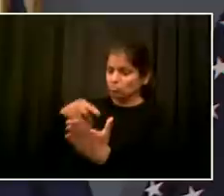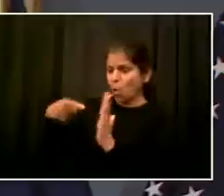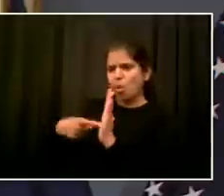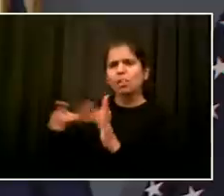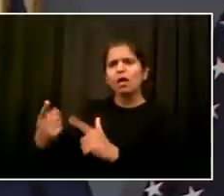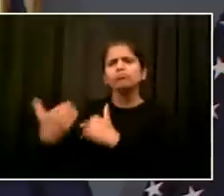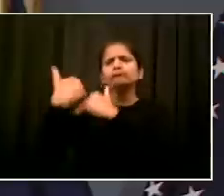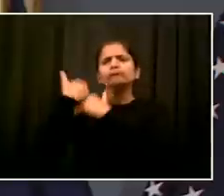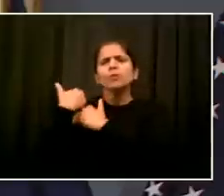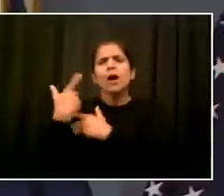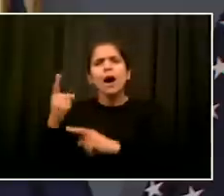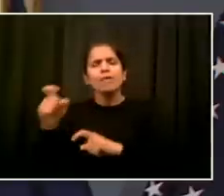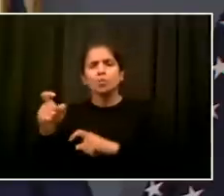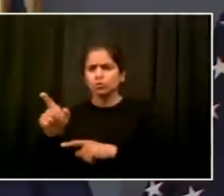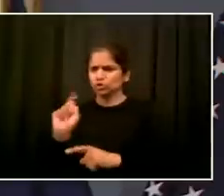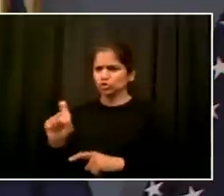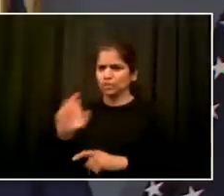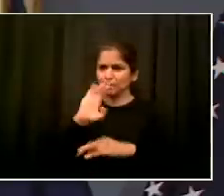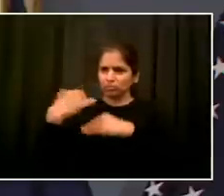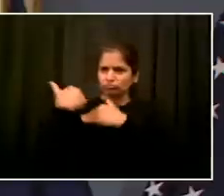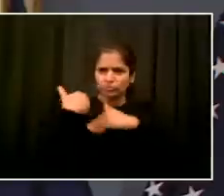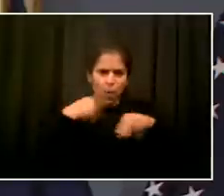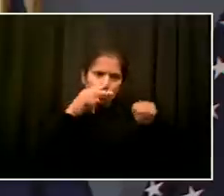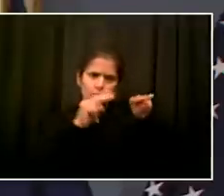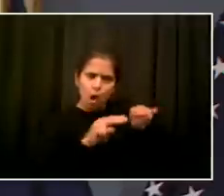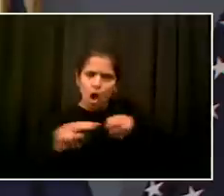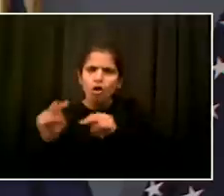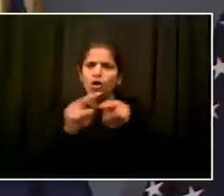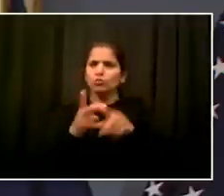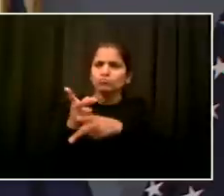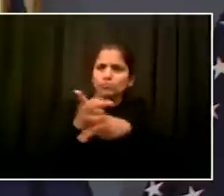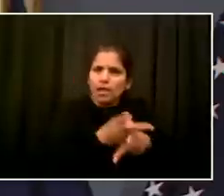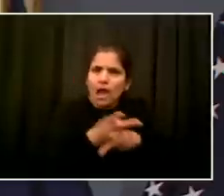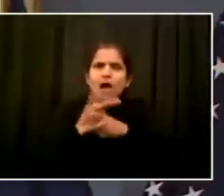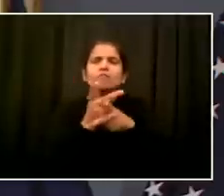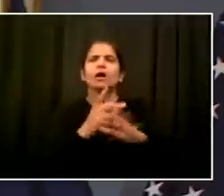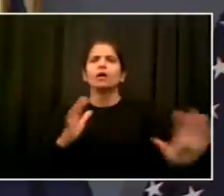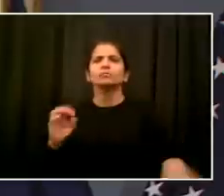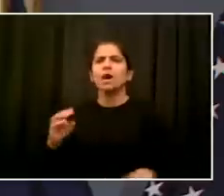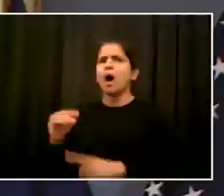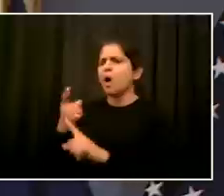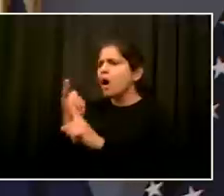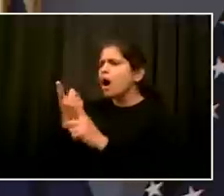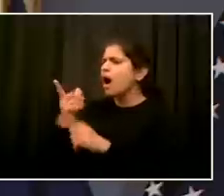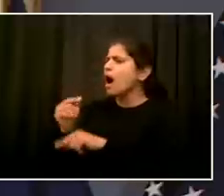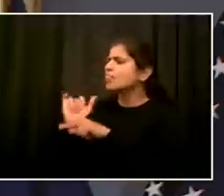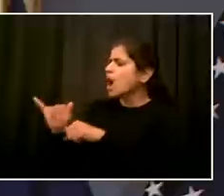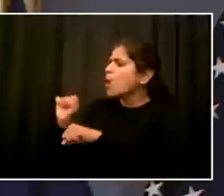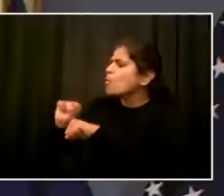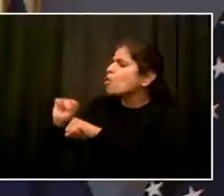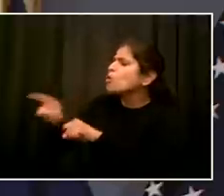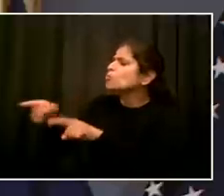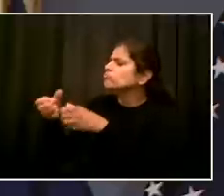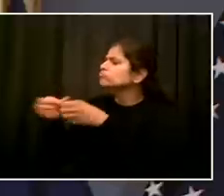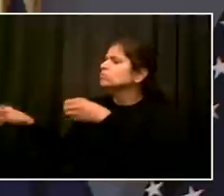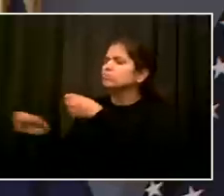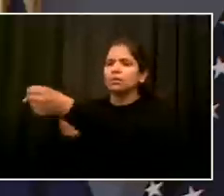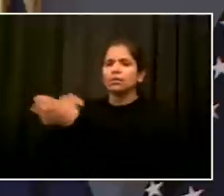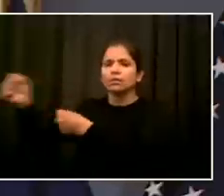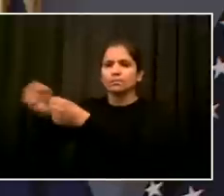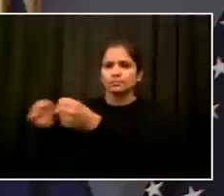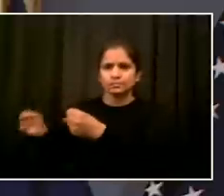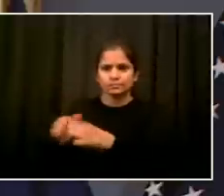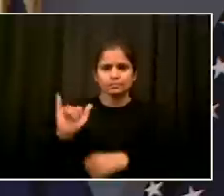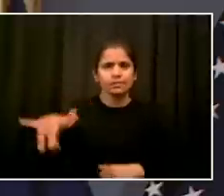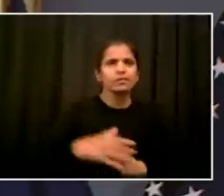coming very quickly and a very important case. In terms of the legislation, what I've said in the past is there has